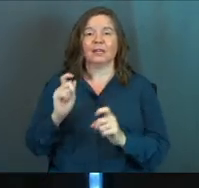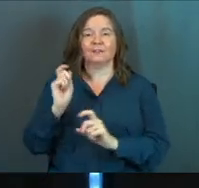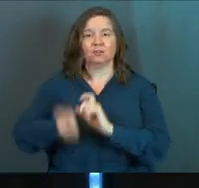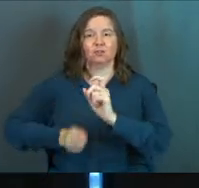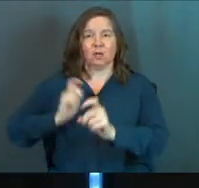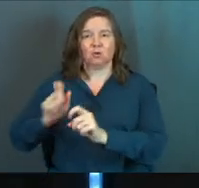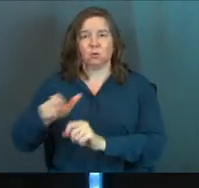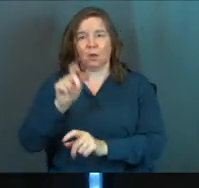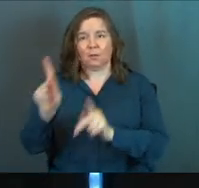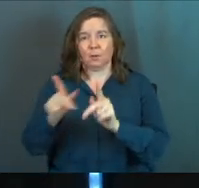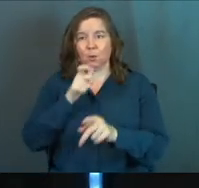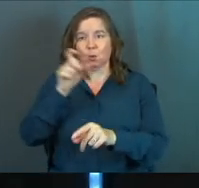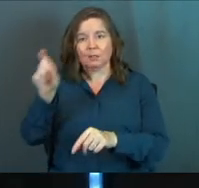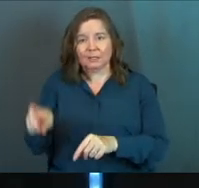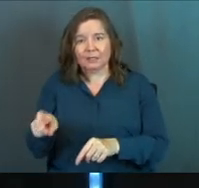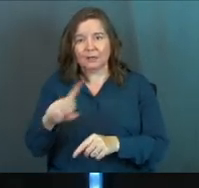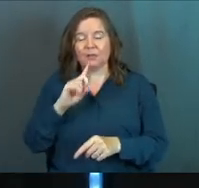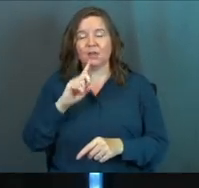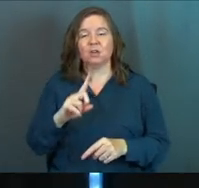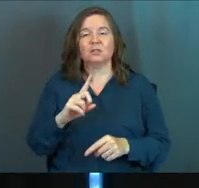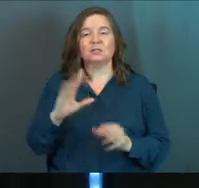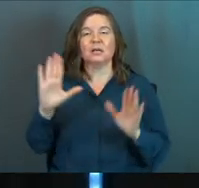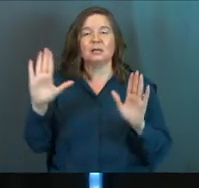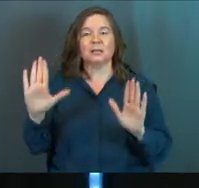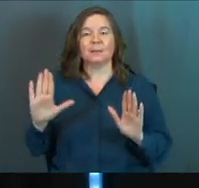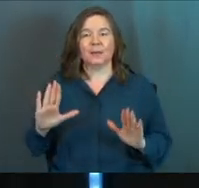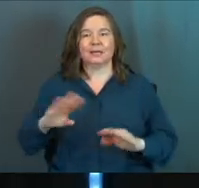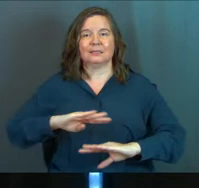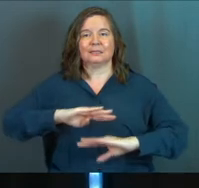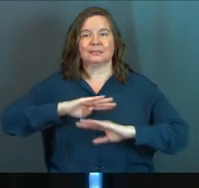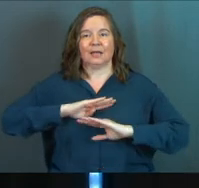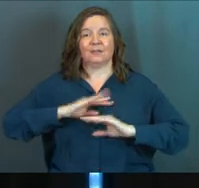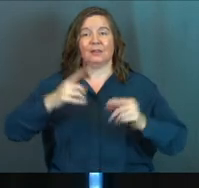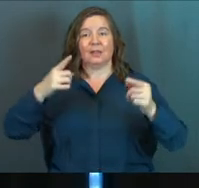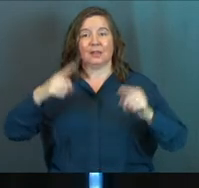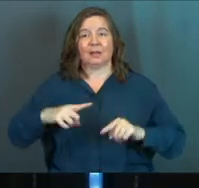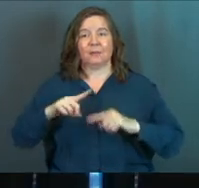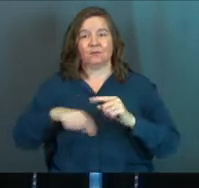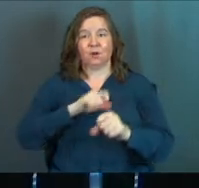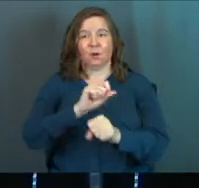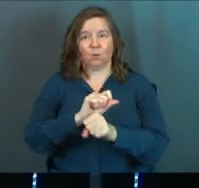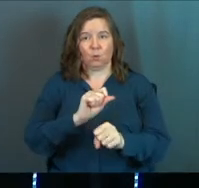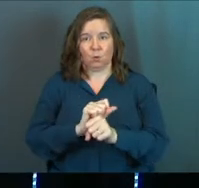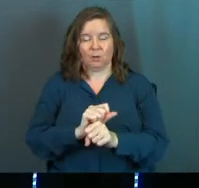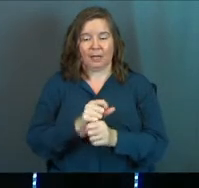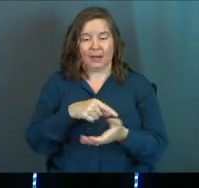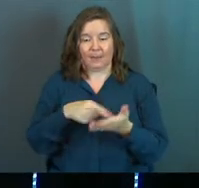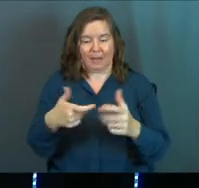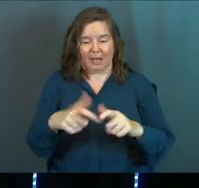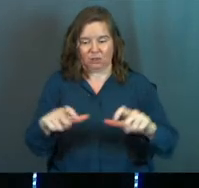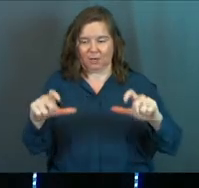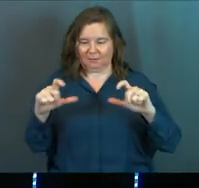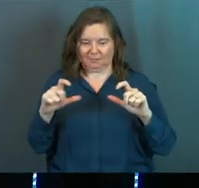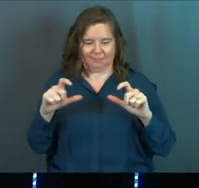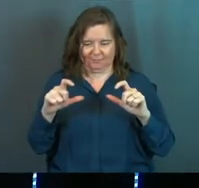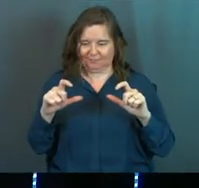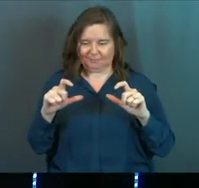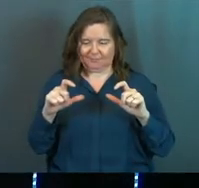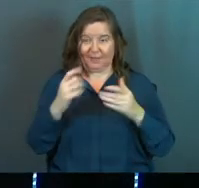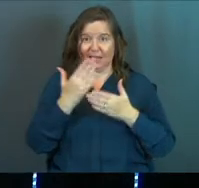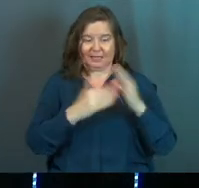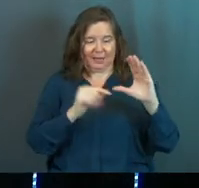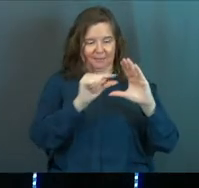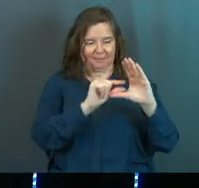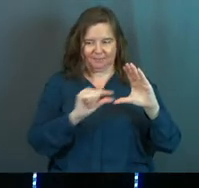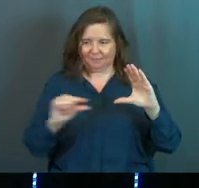generously to others in need. There's an amazing satisfaction that comes from working and getting a paycheck, and being able to take some of